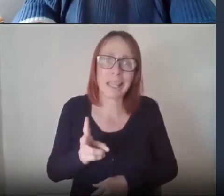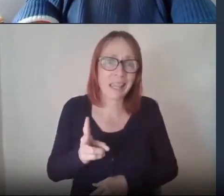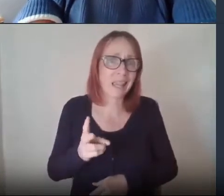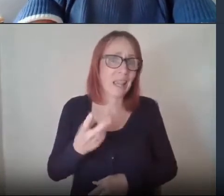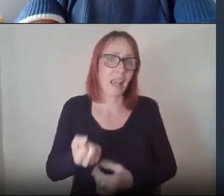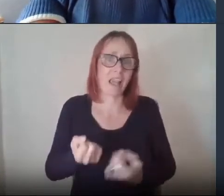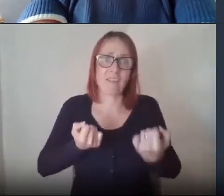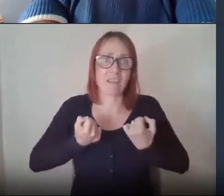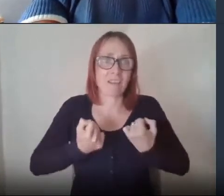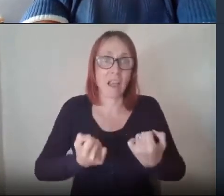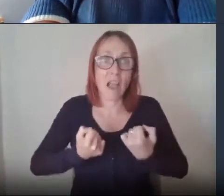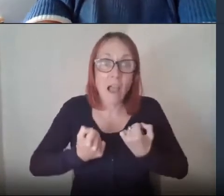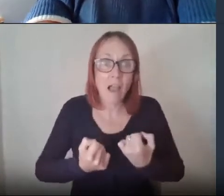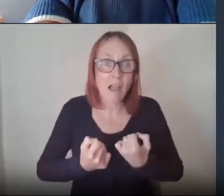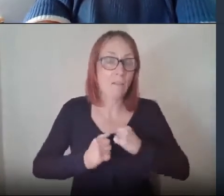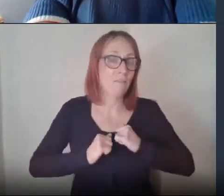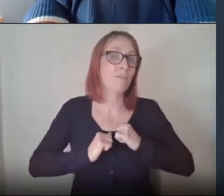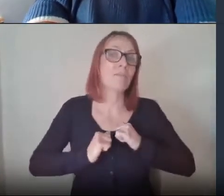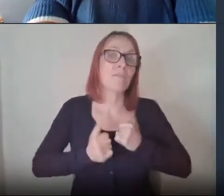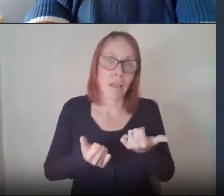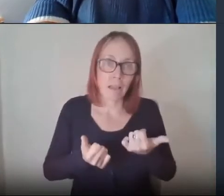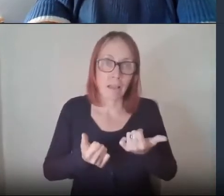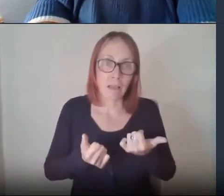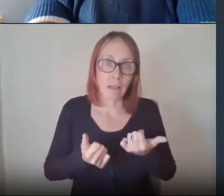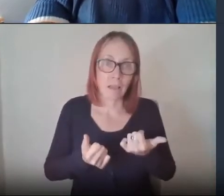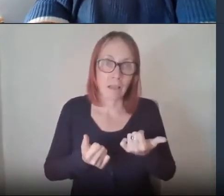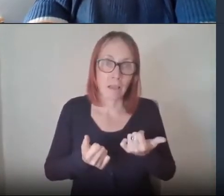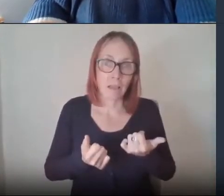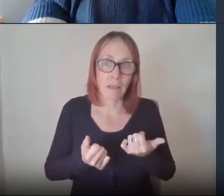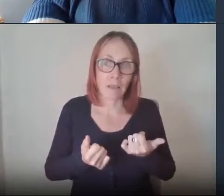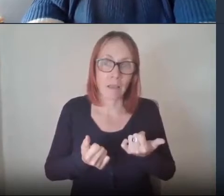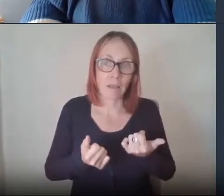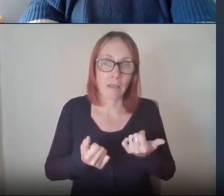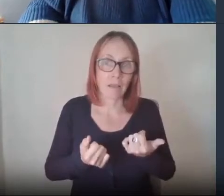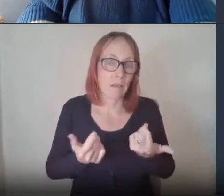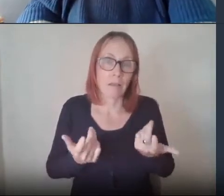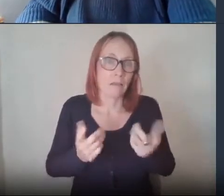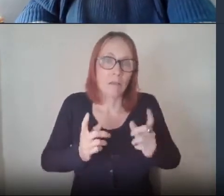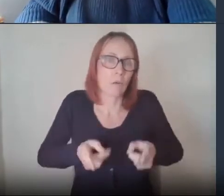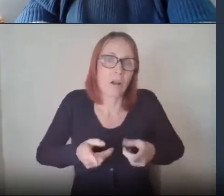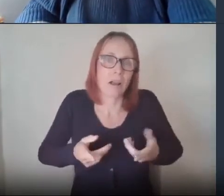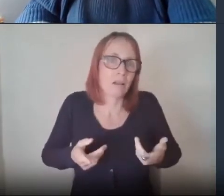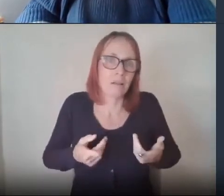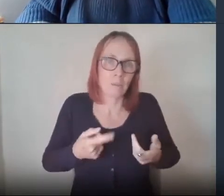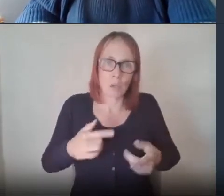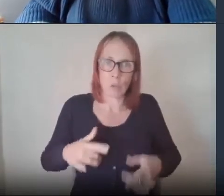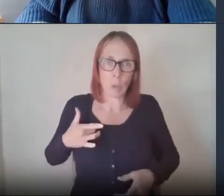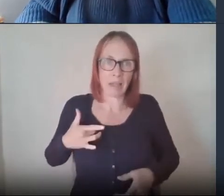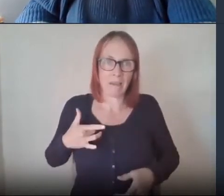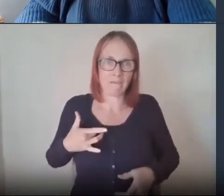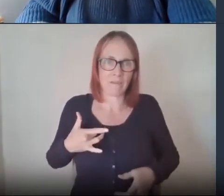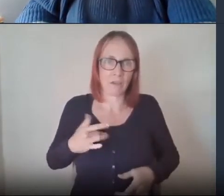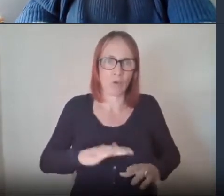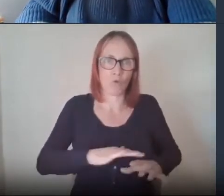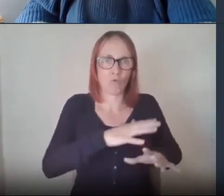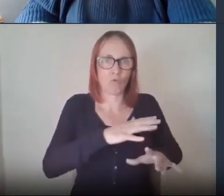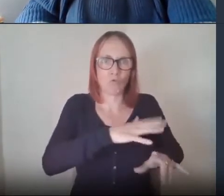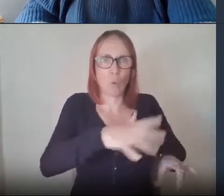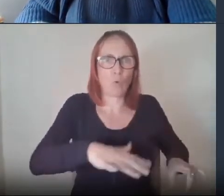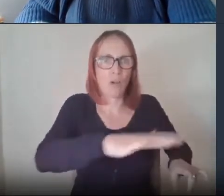and a driving license and can get afforded anyway yeah if you live in an area where public transport is poor